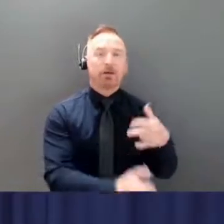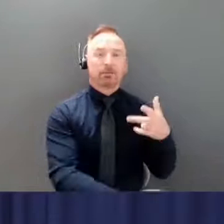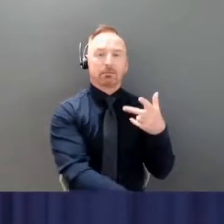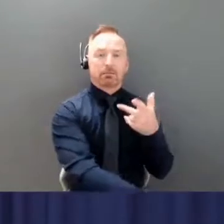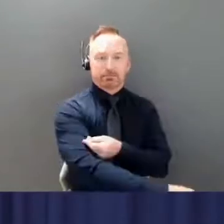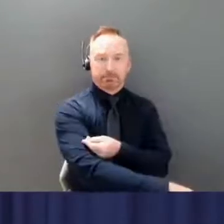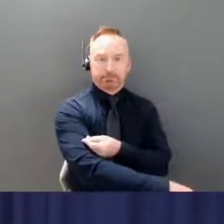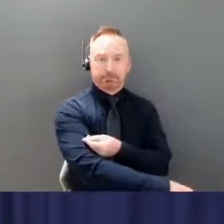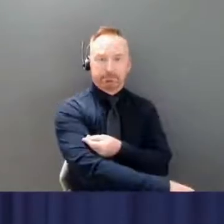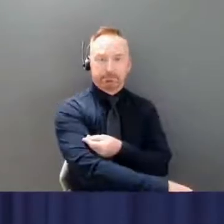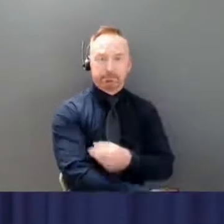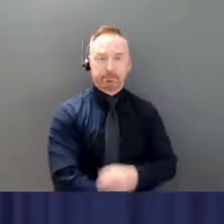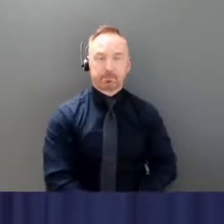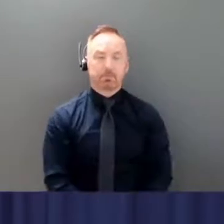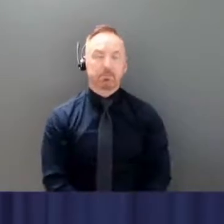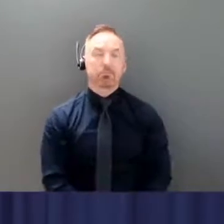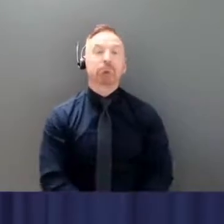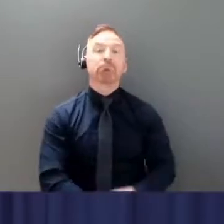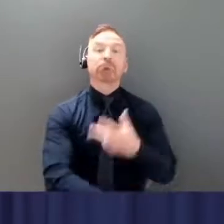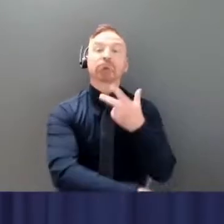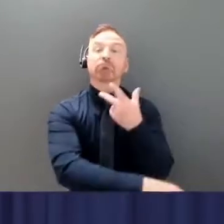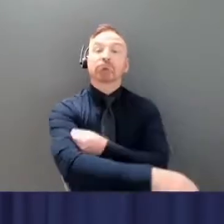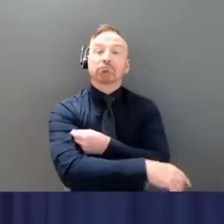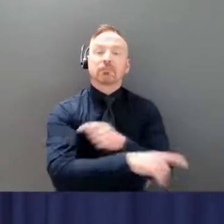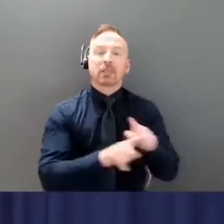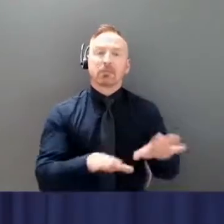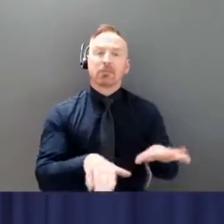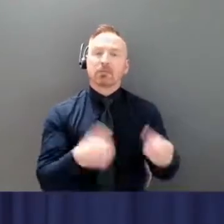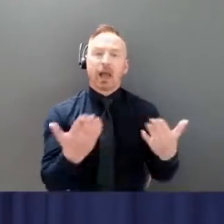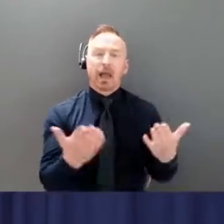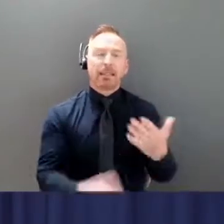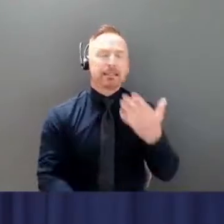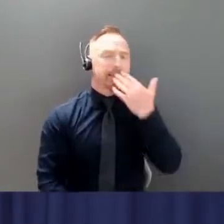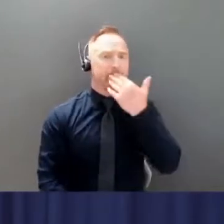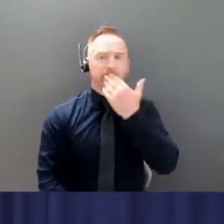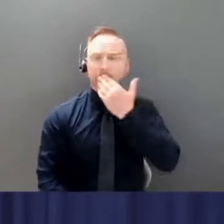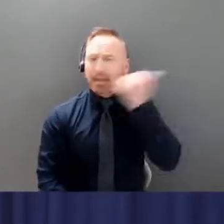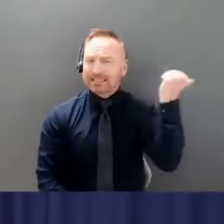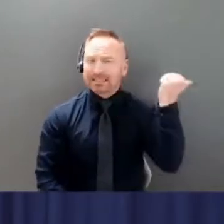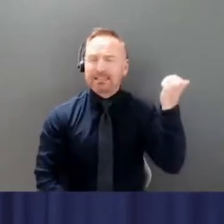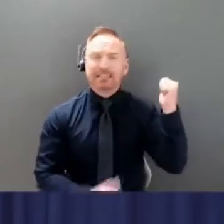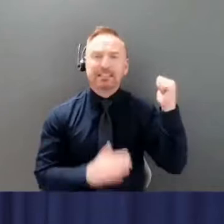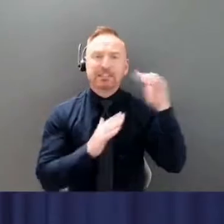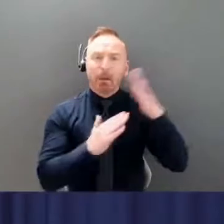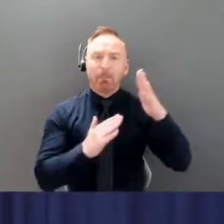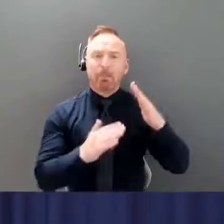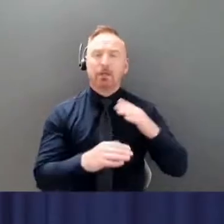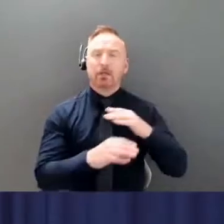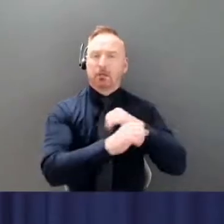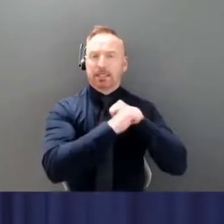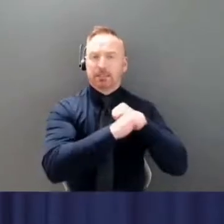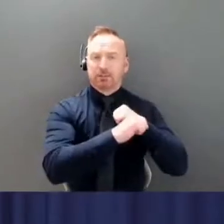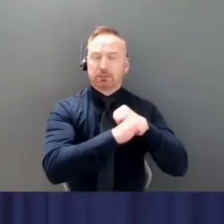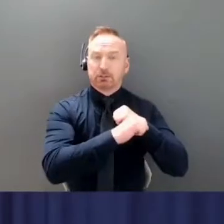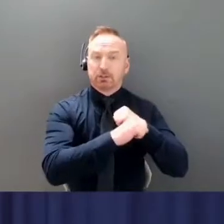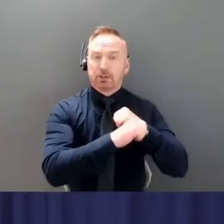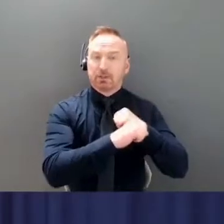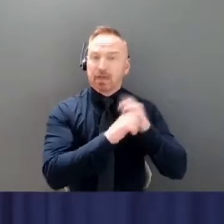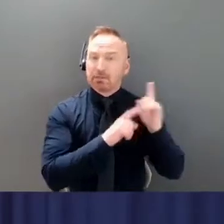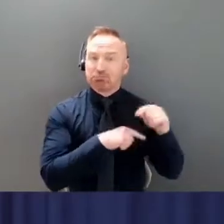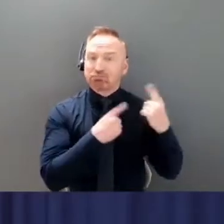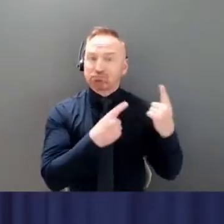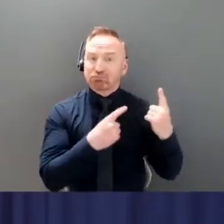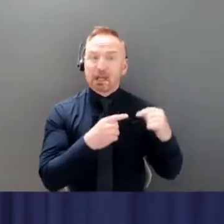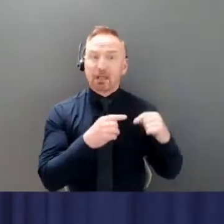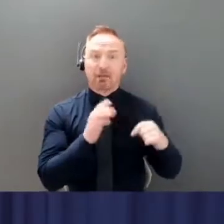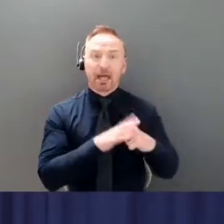The vaccines provide the best level of protection that is currently available against COVID